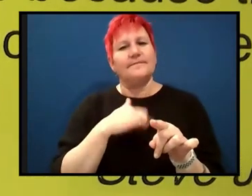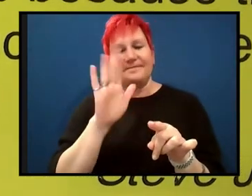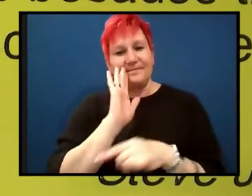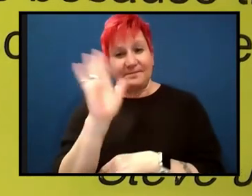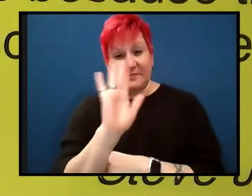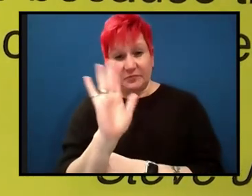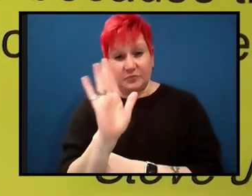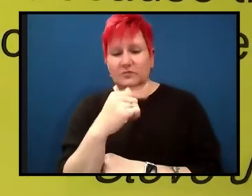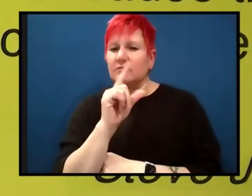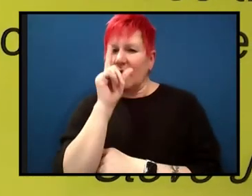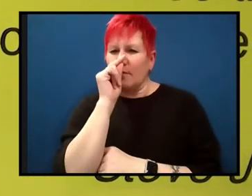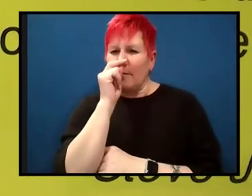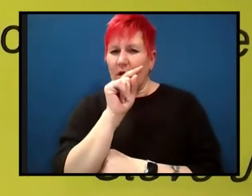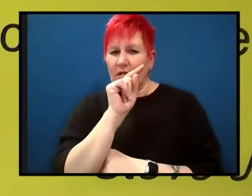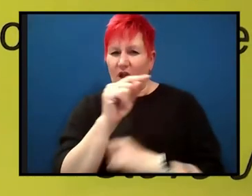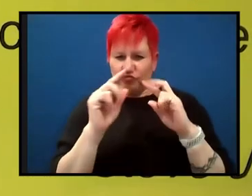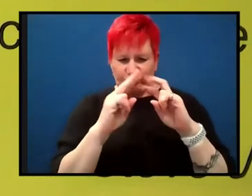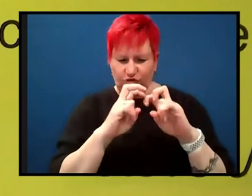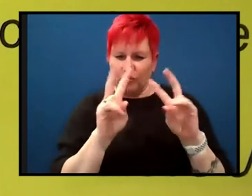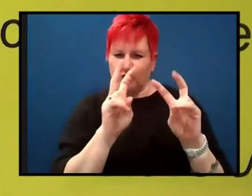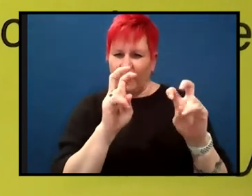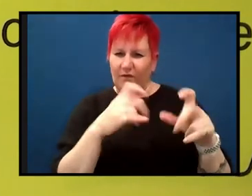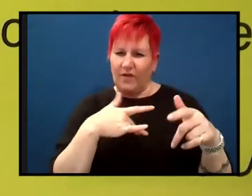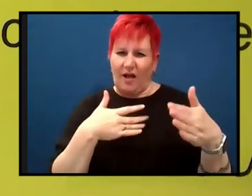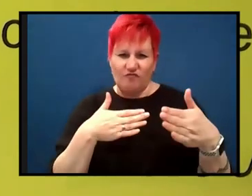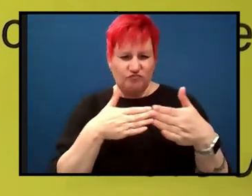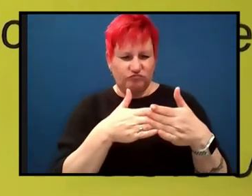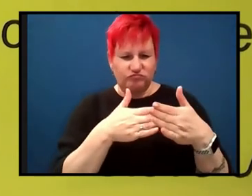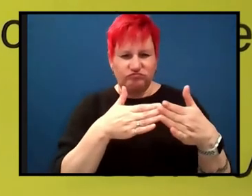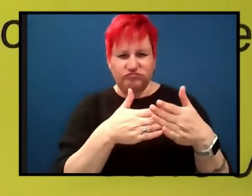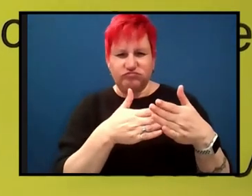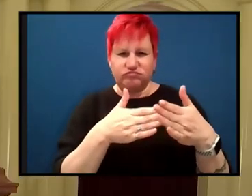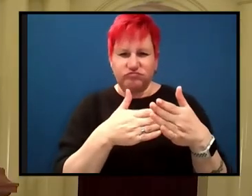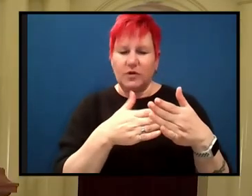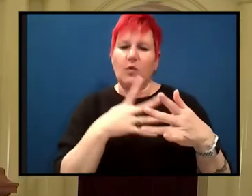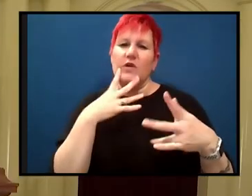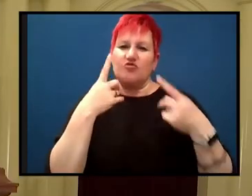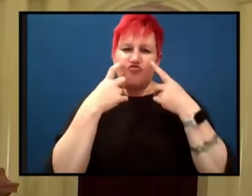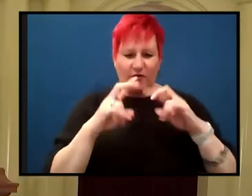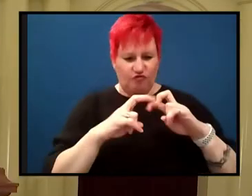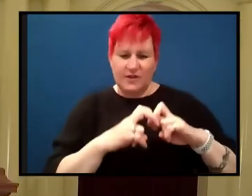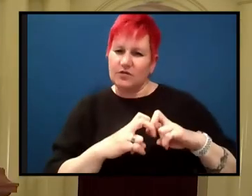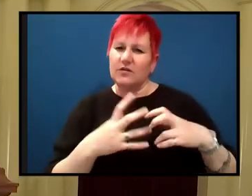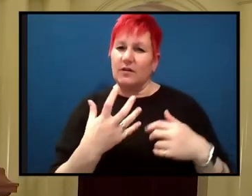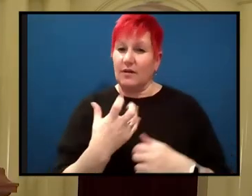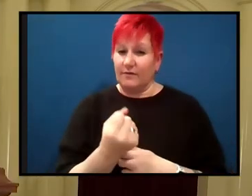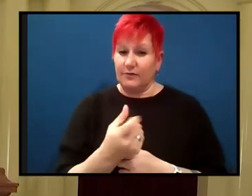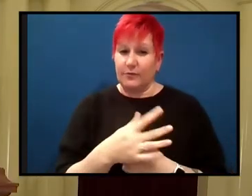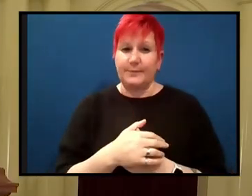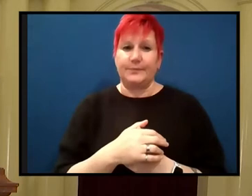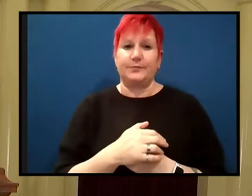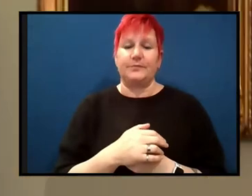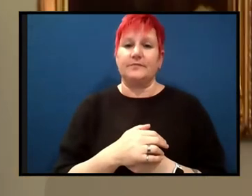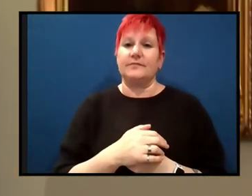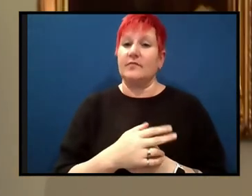researching the topic face any resistance, researching it? Yeah. So the, the question from Cassius